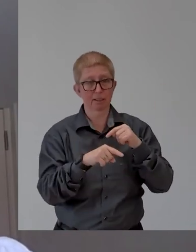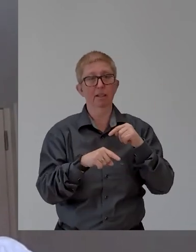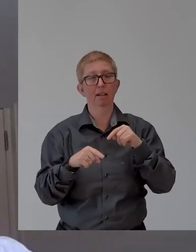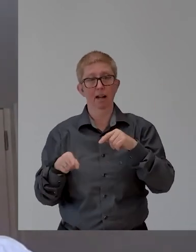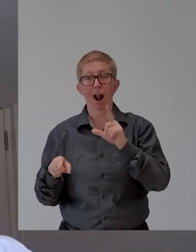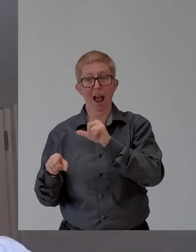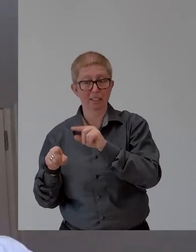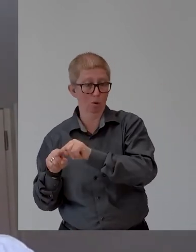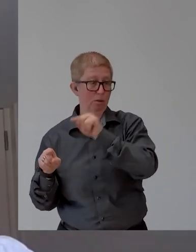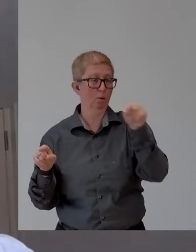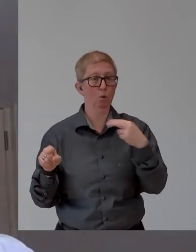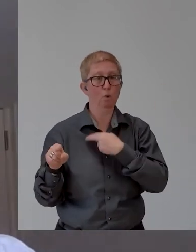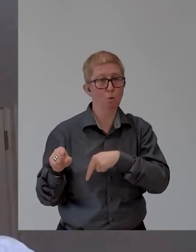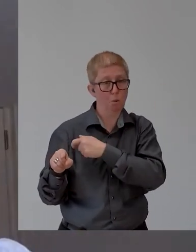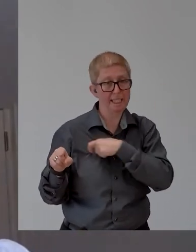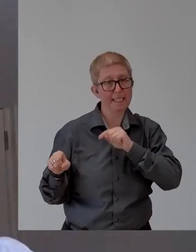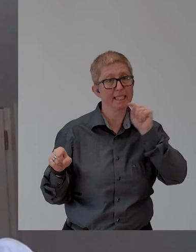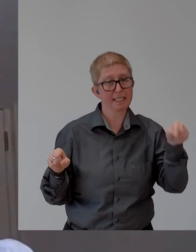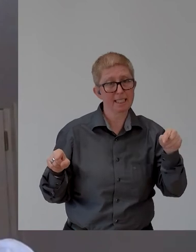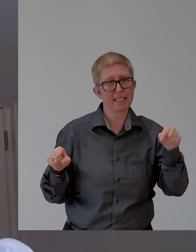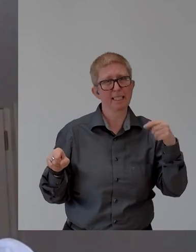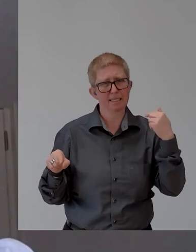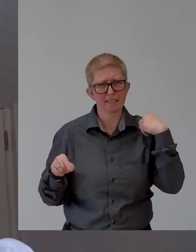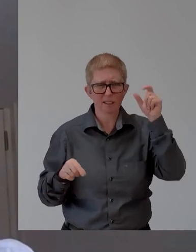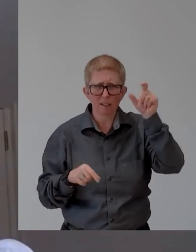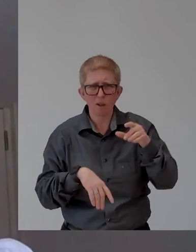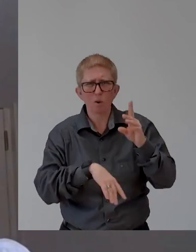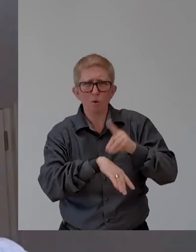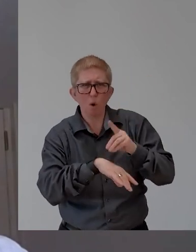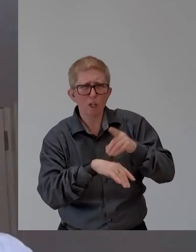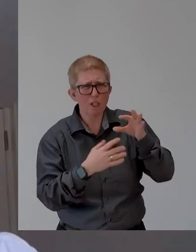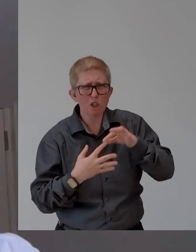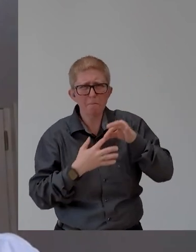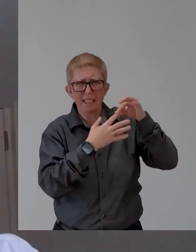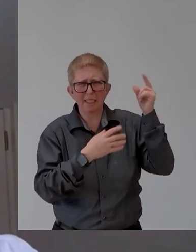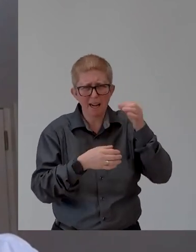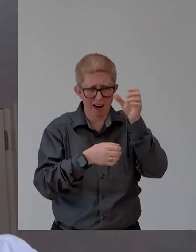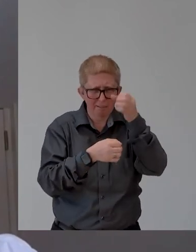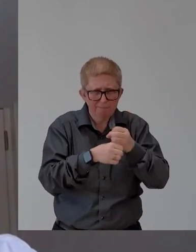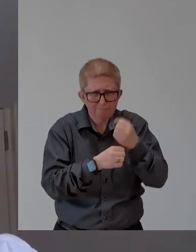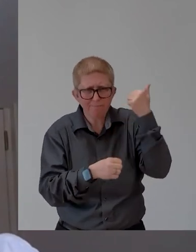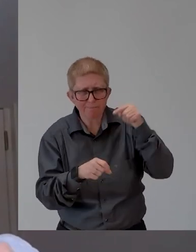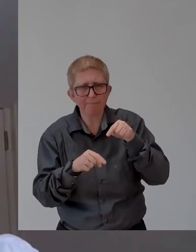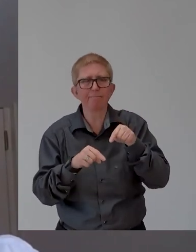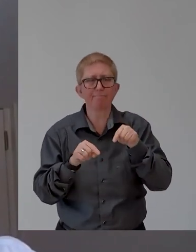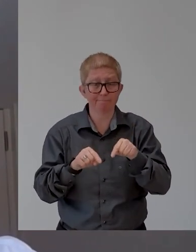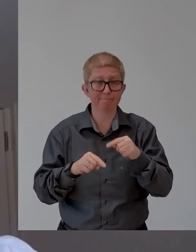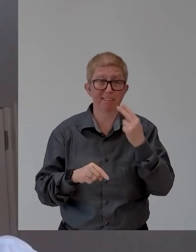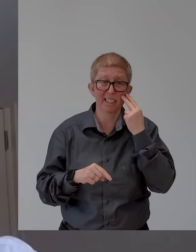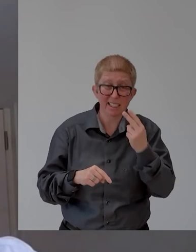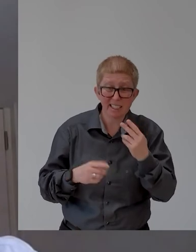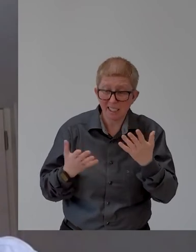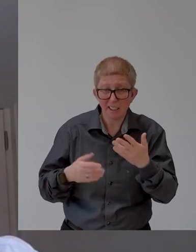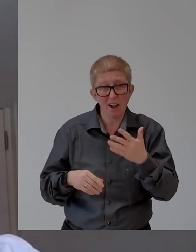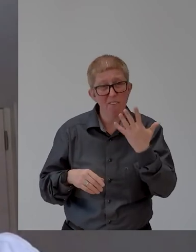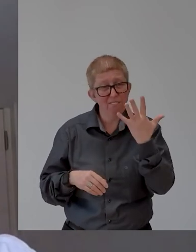world-class spinal cord injury facility, uh, in Switzerland, uh, Switzerland and, uh, spent five weeks in intensive